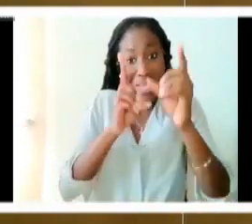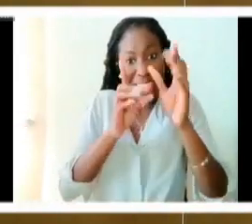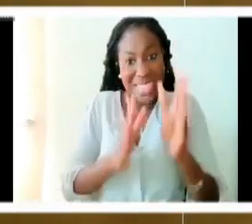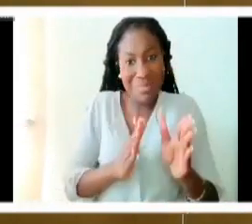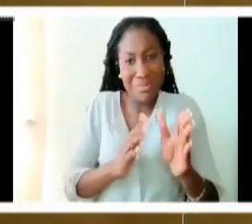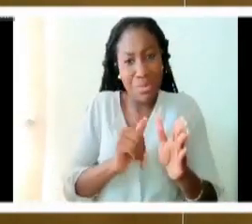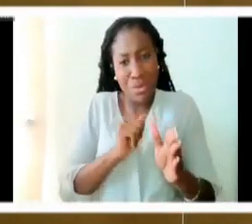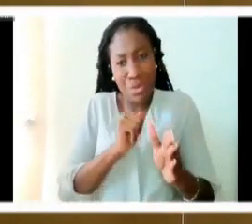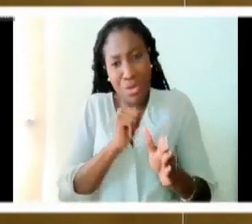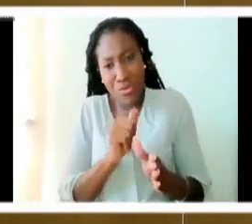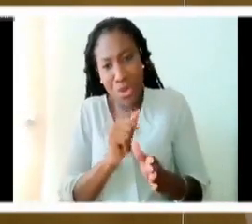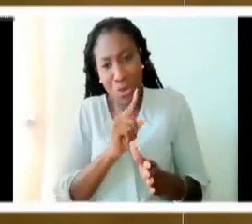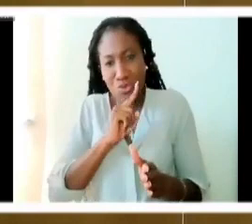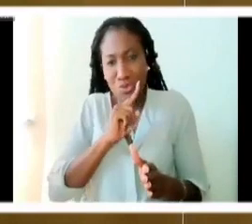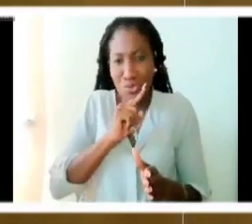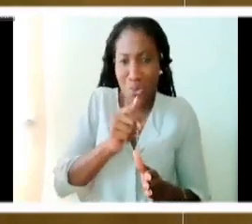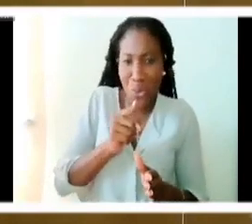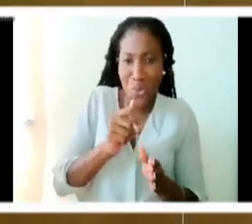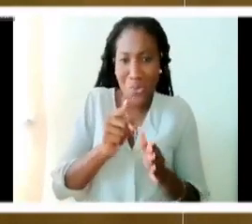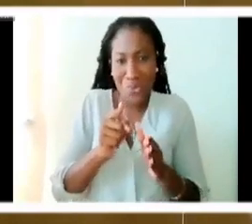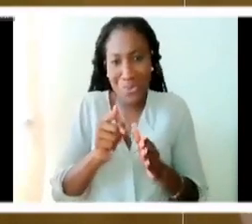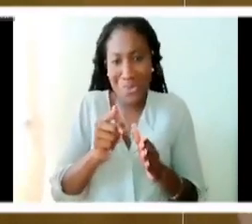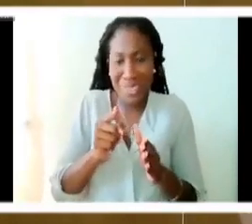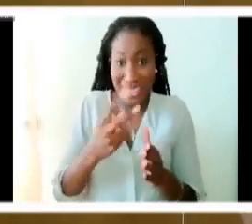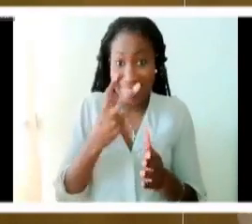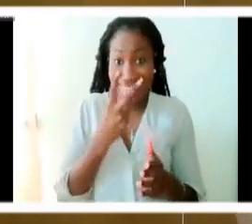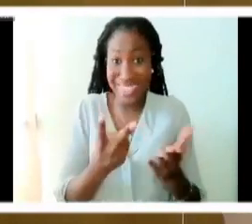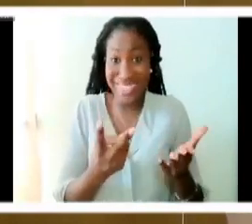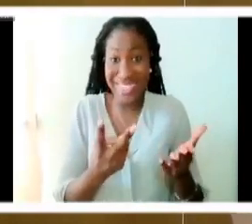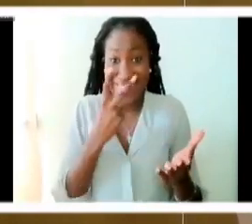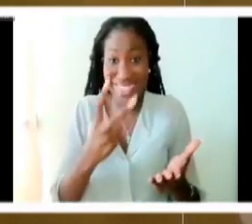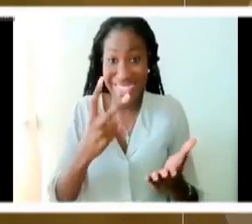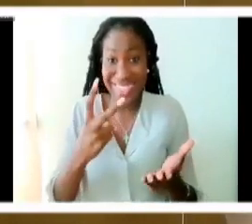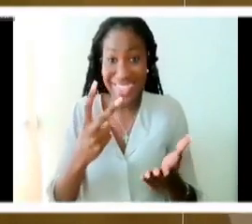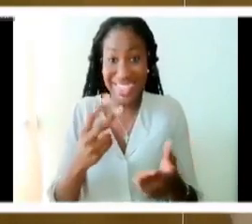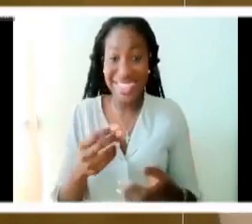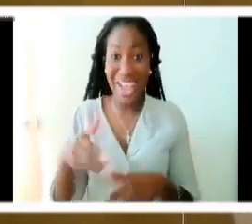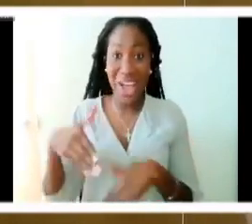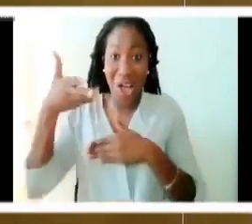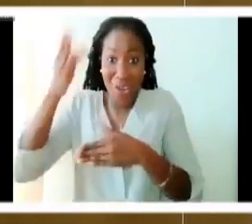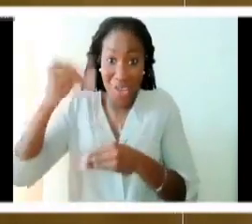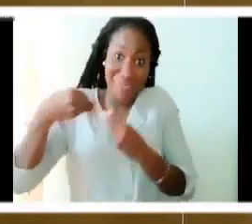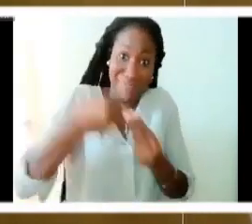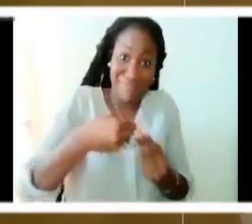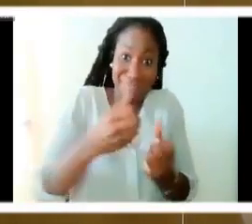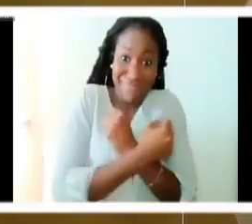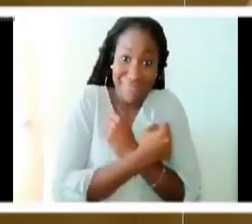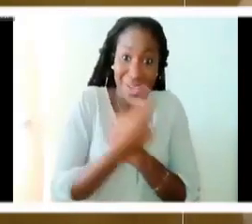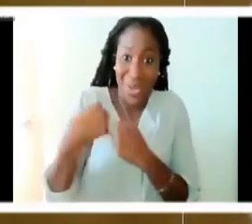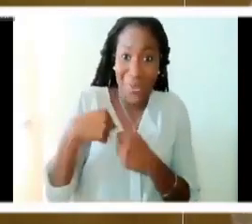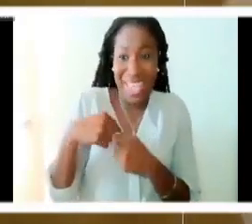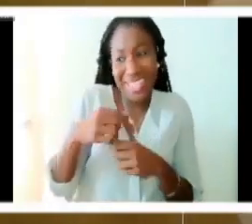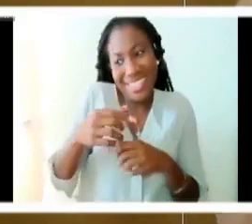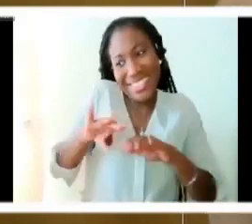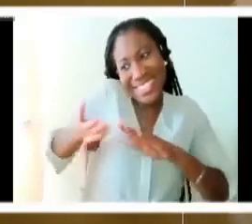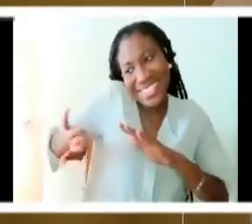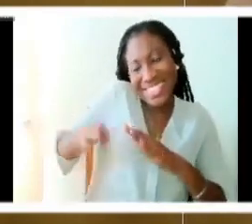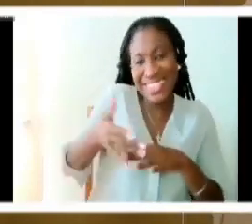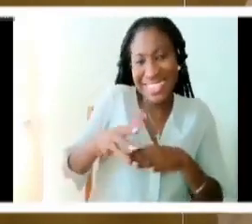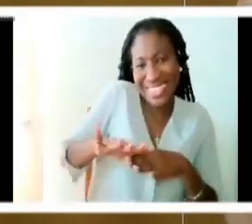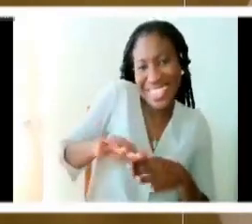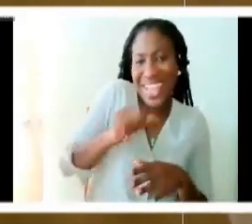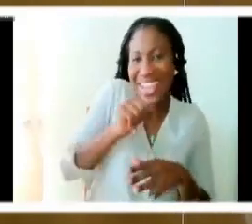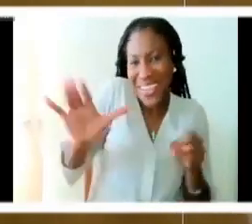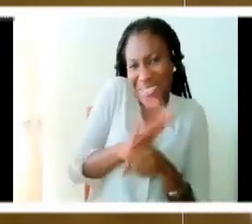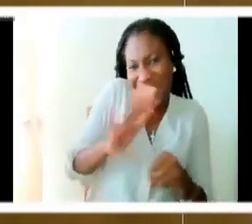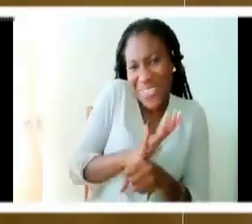You know you get it? Some hesitated some doubted some didn't give themselves completely to